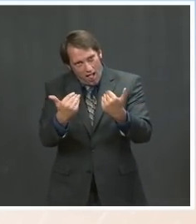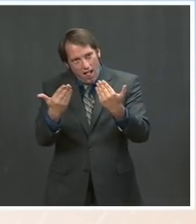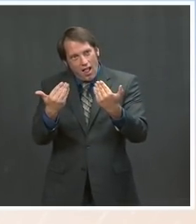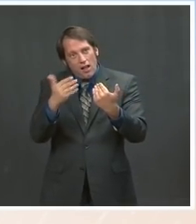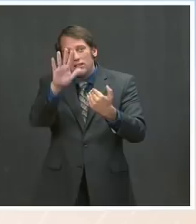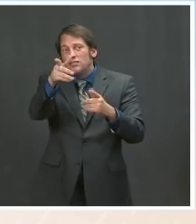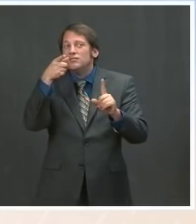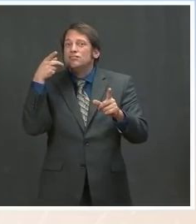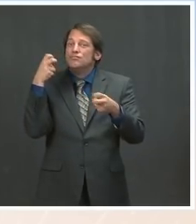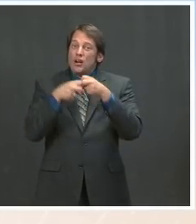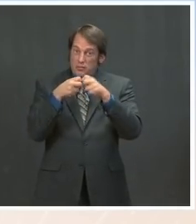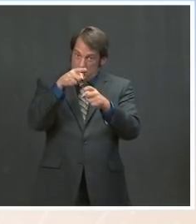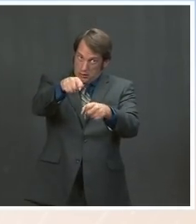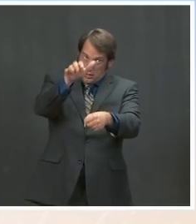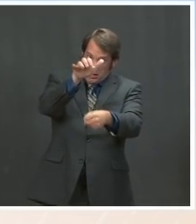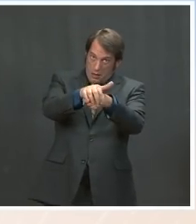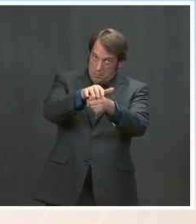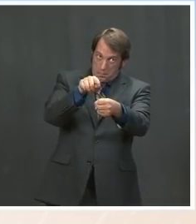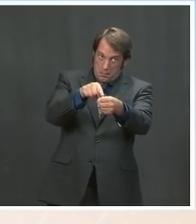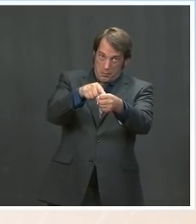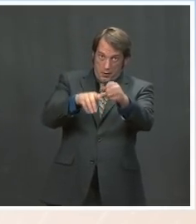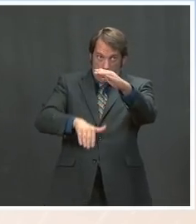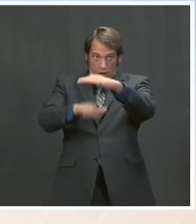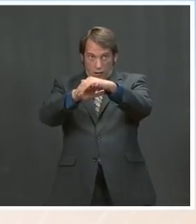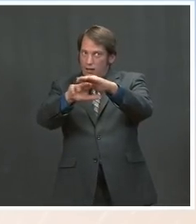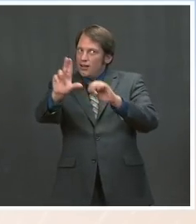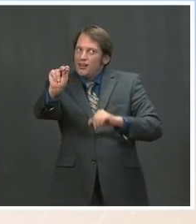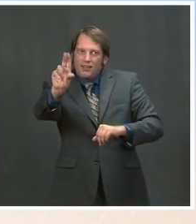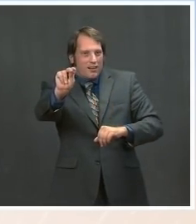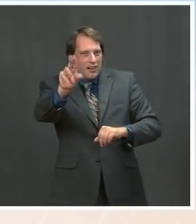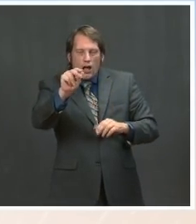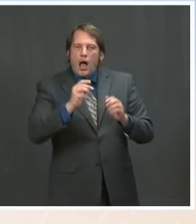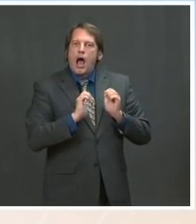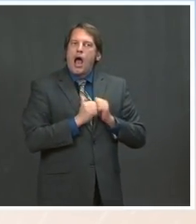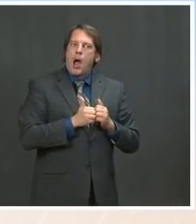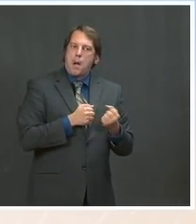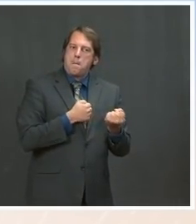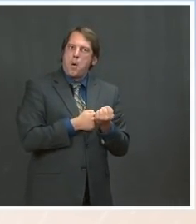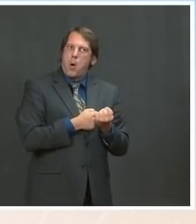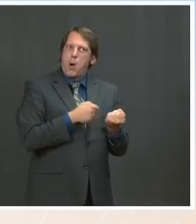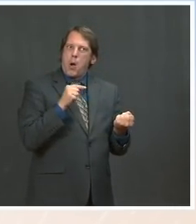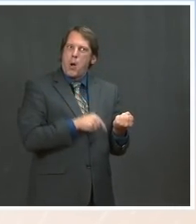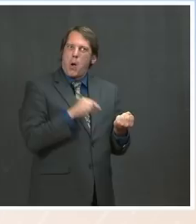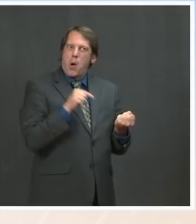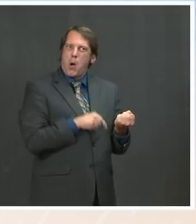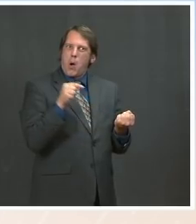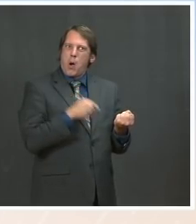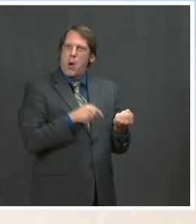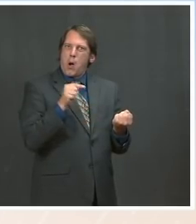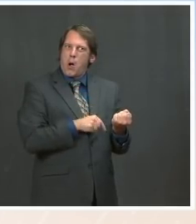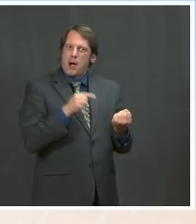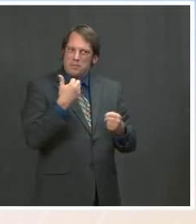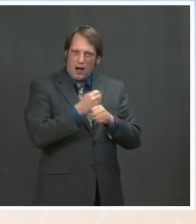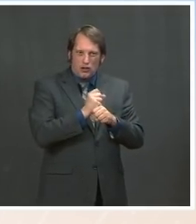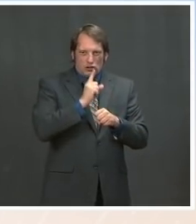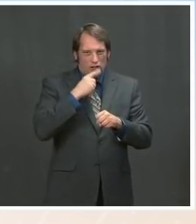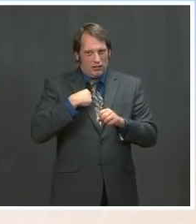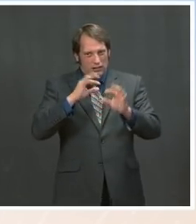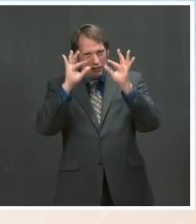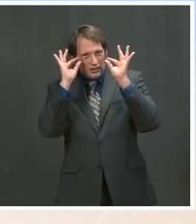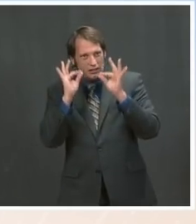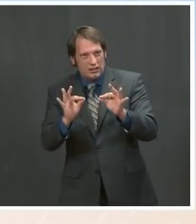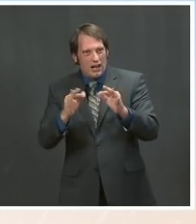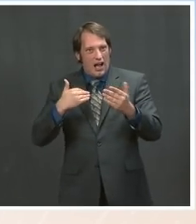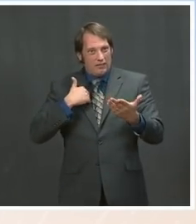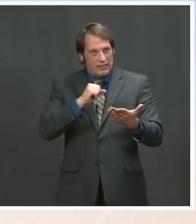that have been put in place in the past. We overturned those and changed those. And it was always meant to be a first step. The So, back to my other question.